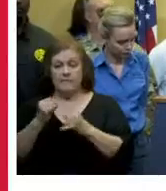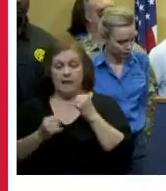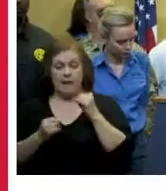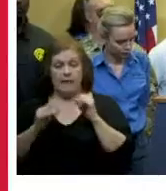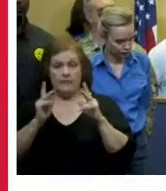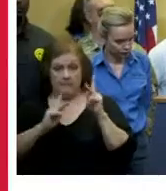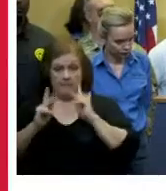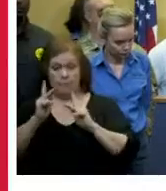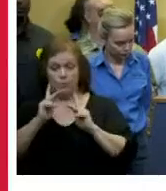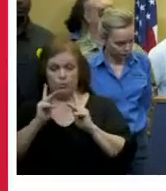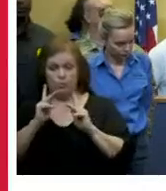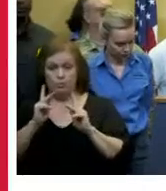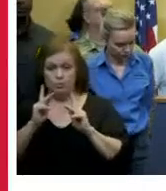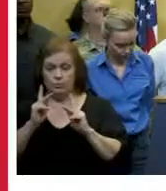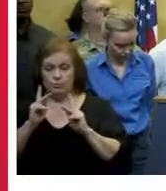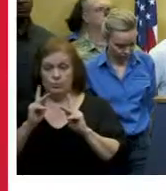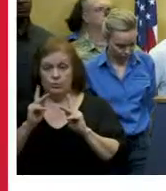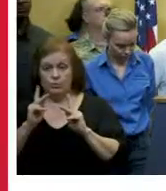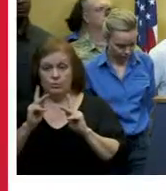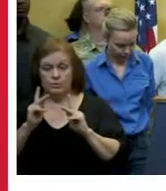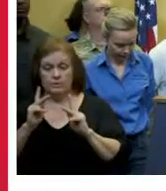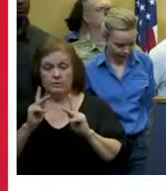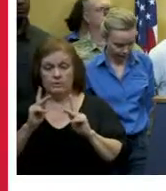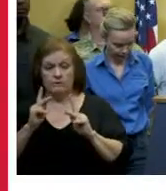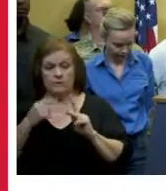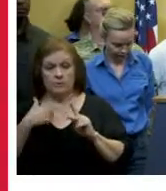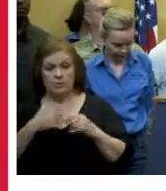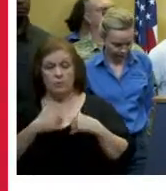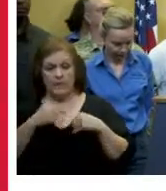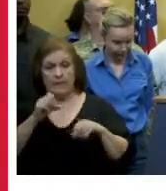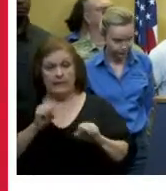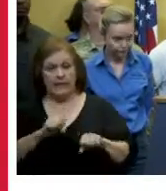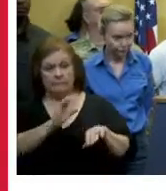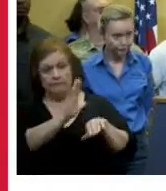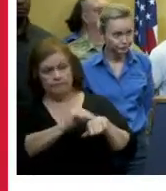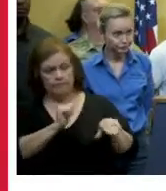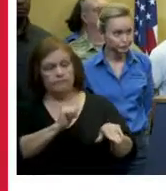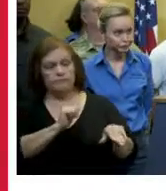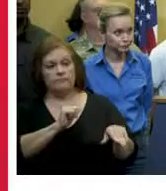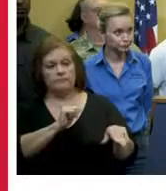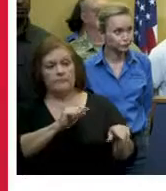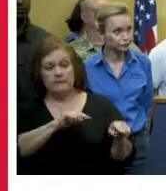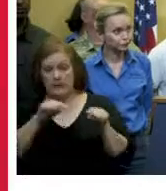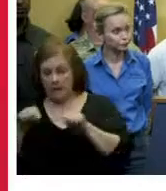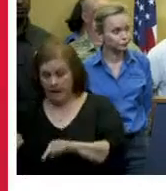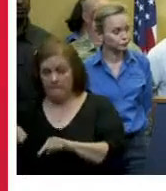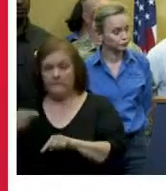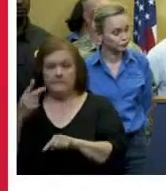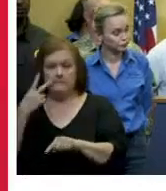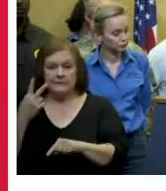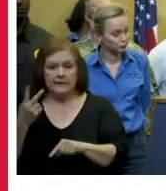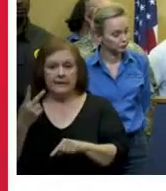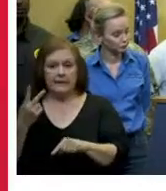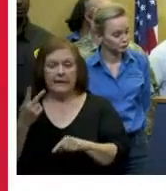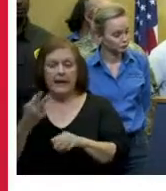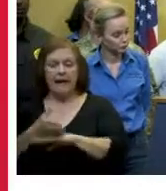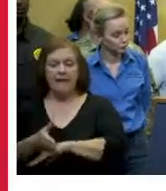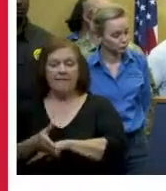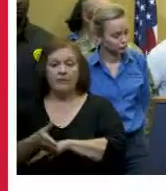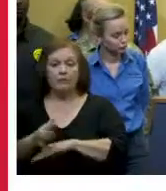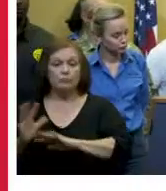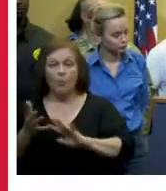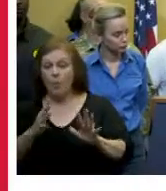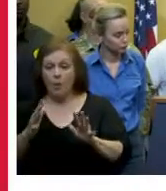on standby in the event we have to initiate preliminary damage assessments in the event that the city is damaged in a in a critical way